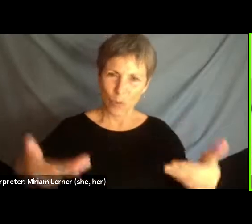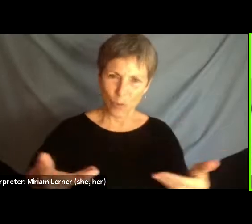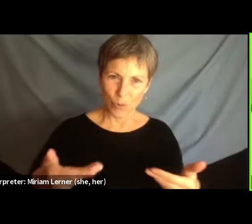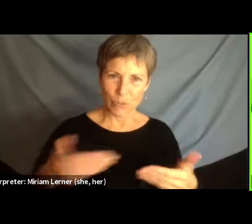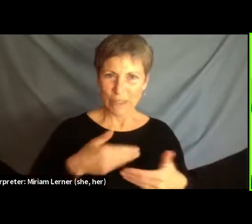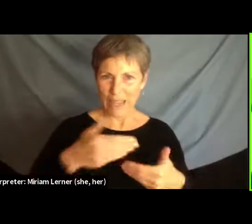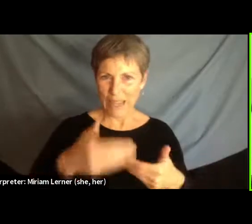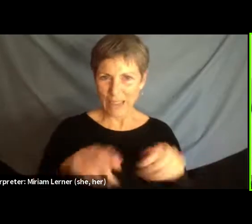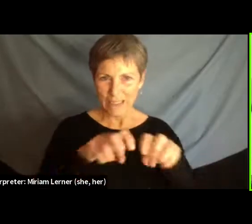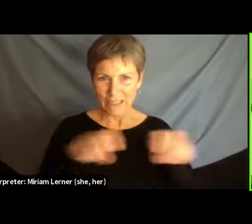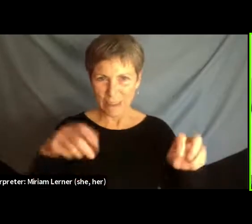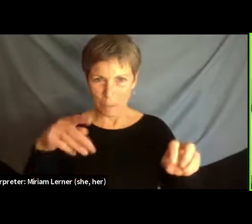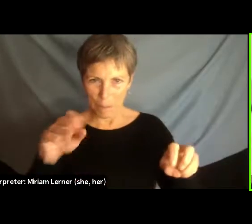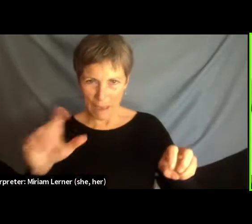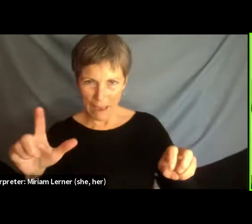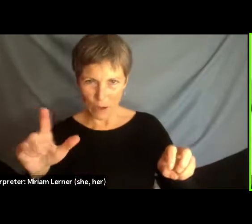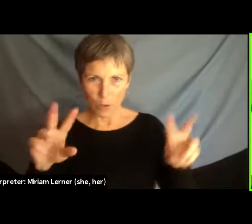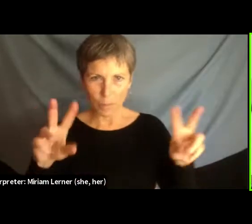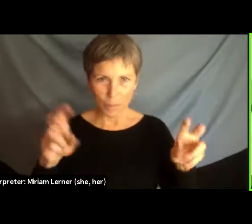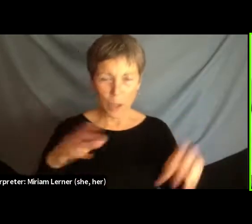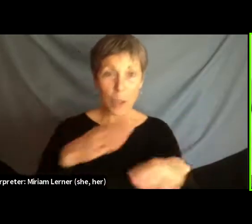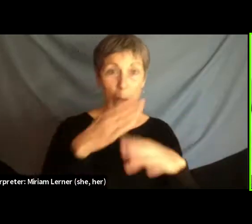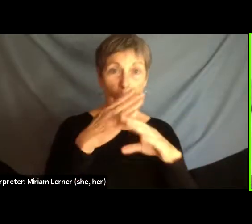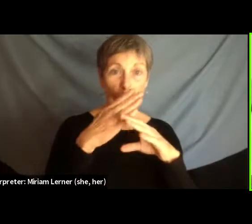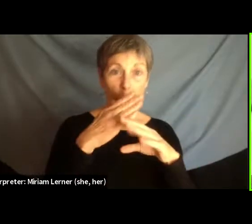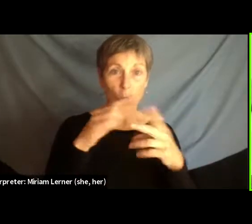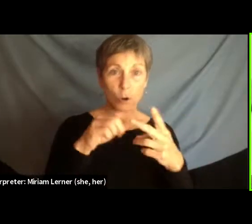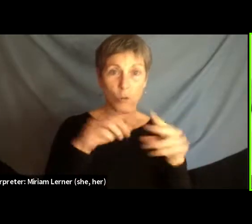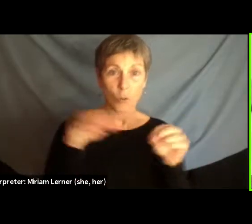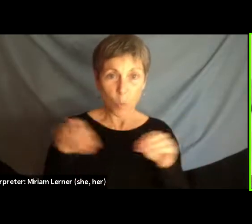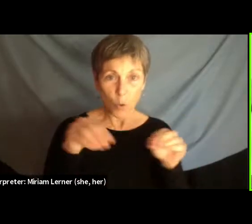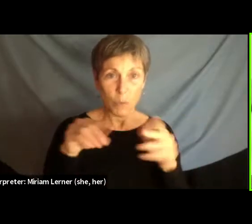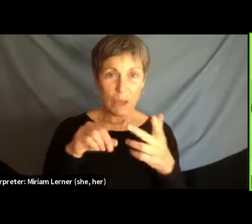panel, which is Borders, Movement, and Violence.